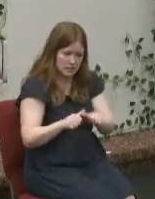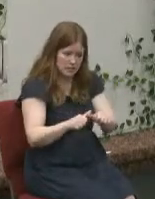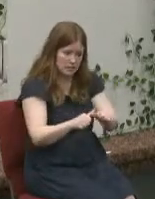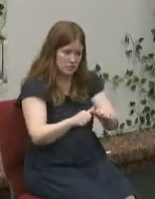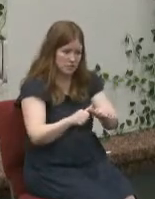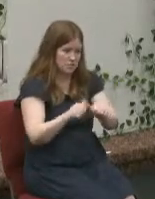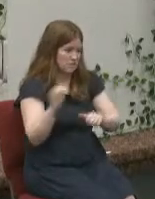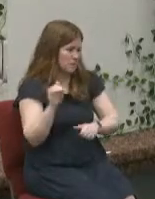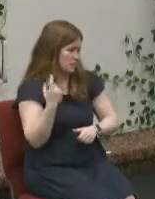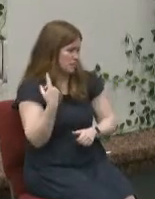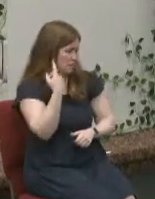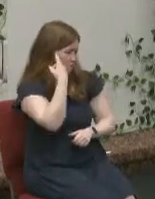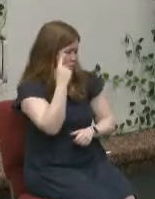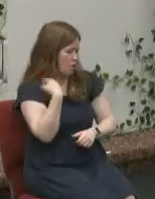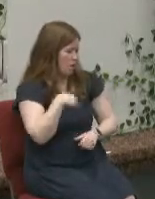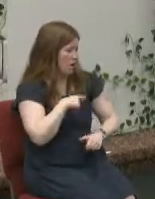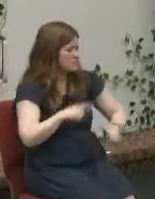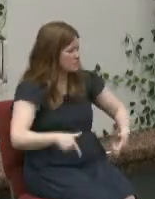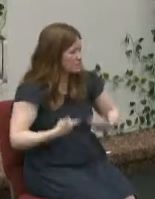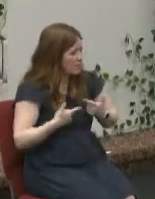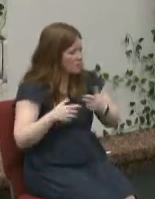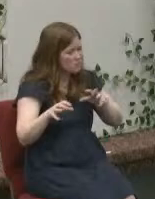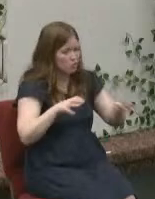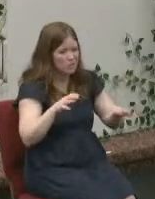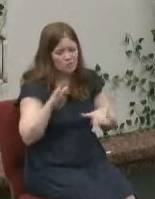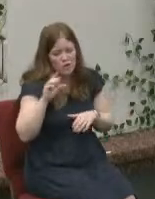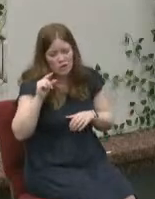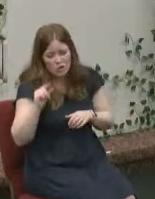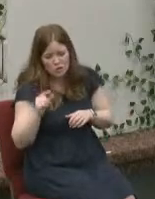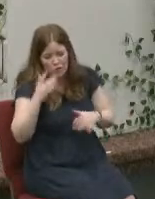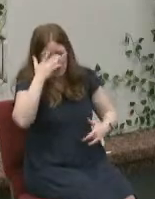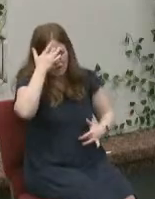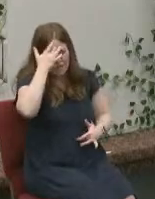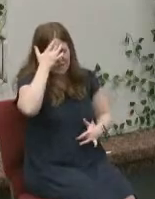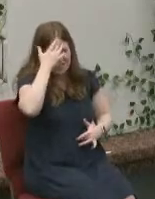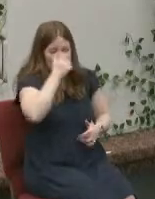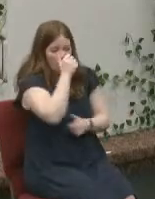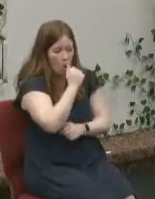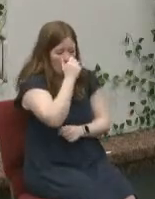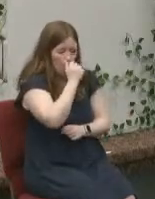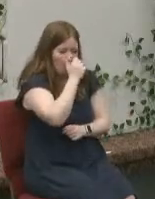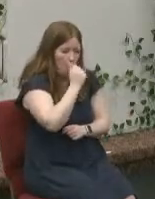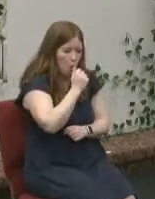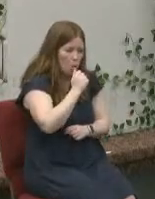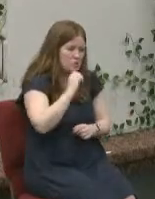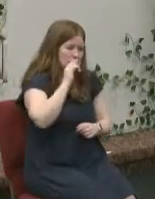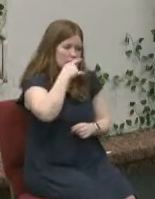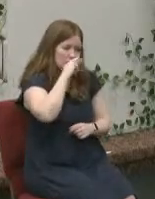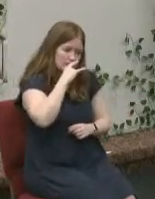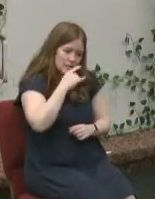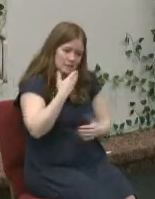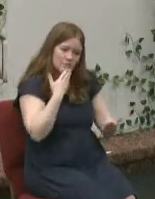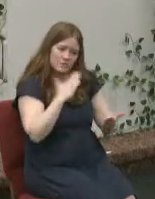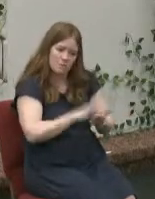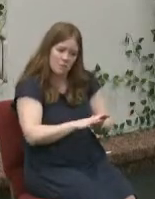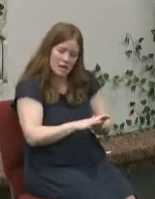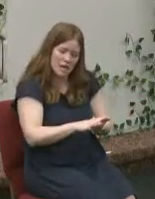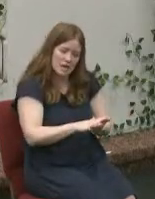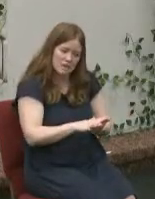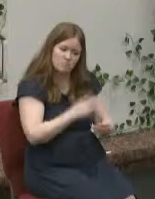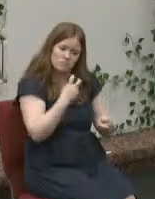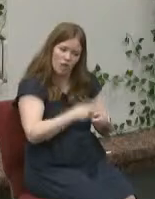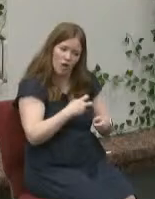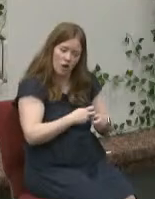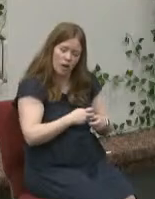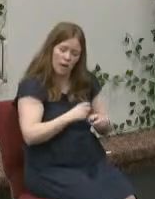us life quakes they're like small sicknesses you have a cold a sore throat kids are acting up a little more than normal today